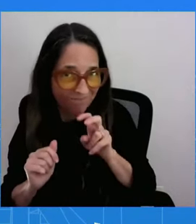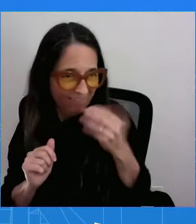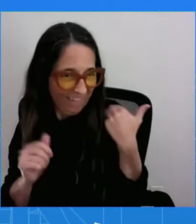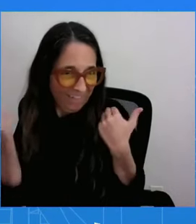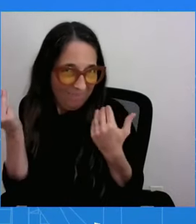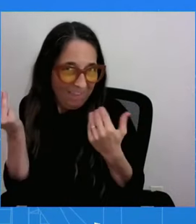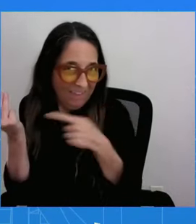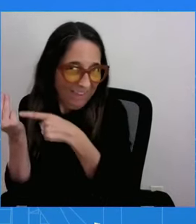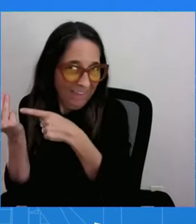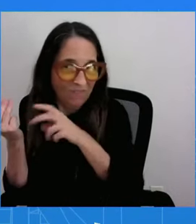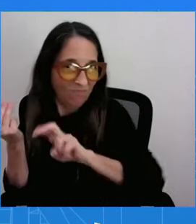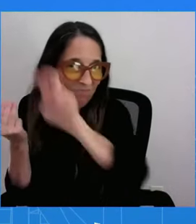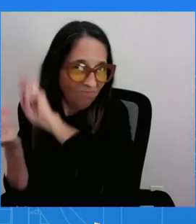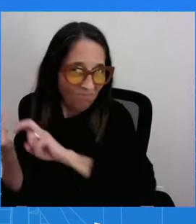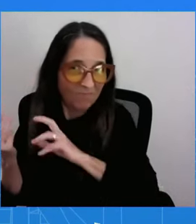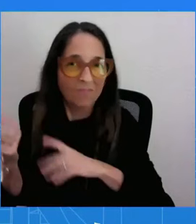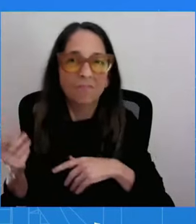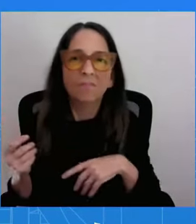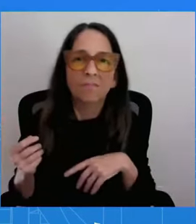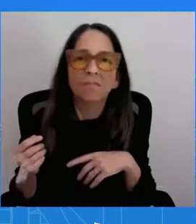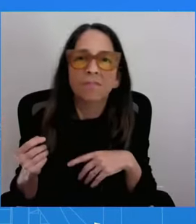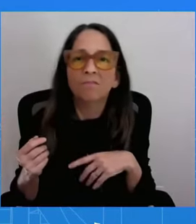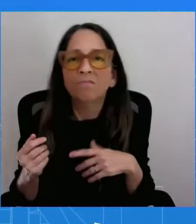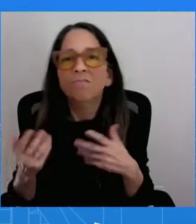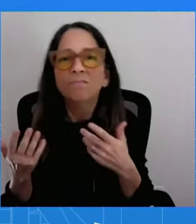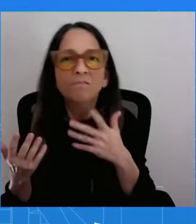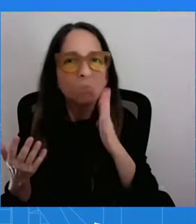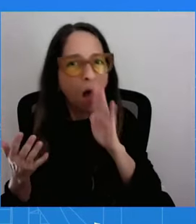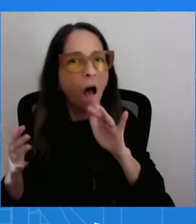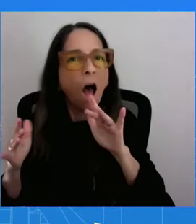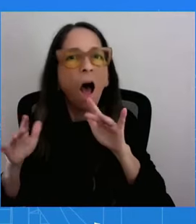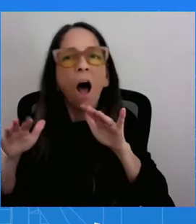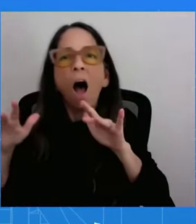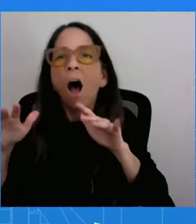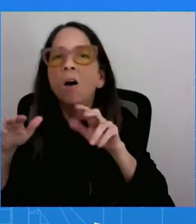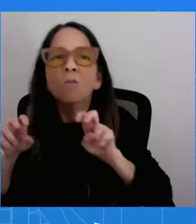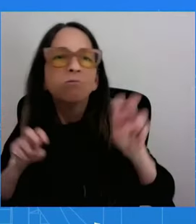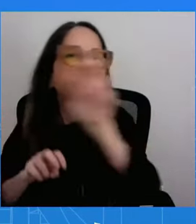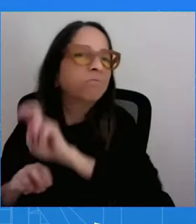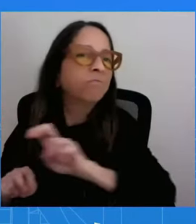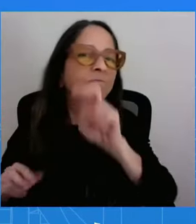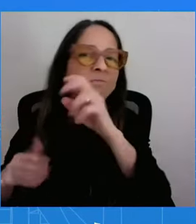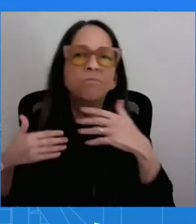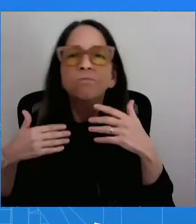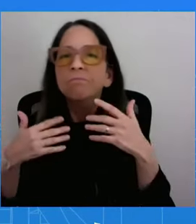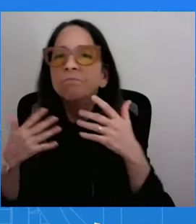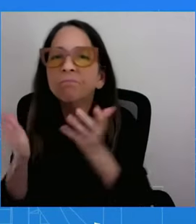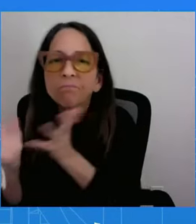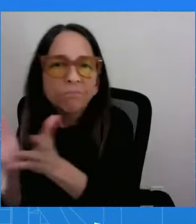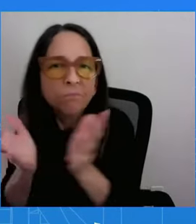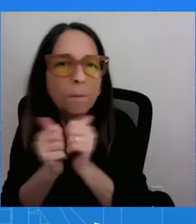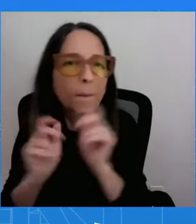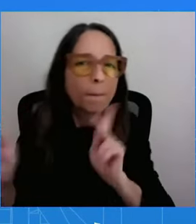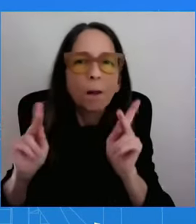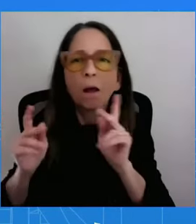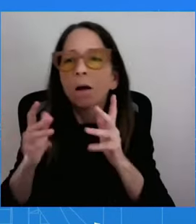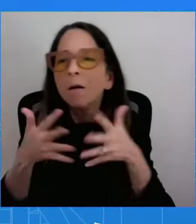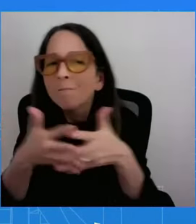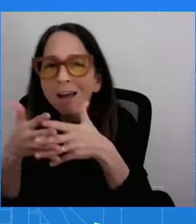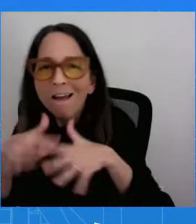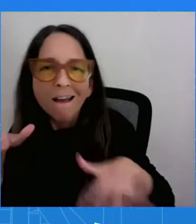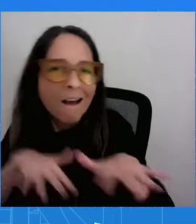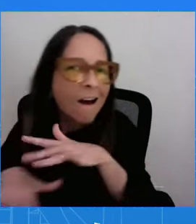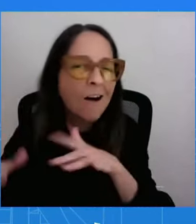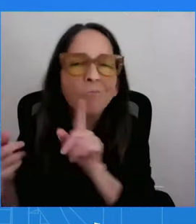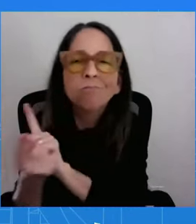there talking directly to the American people. He looks forward to it. It's something that he has done not just looking at the next several months, but he's done this the last